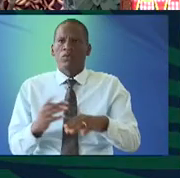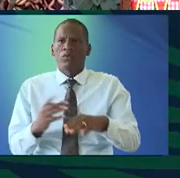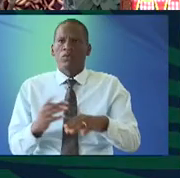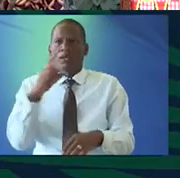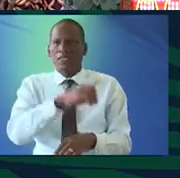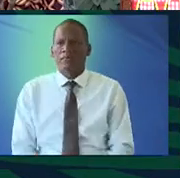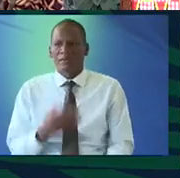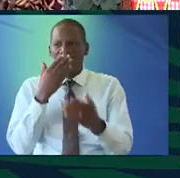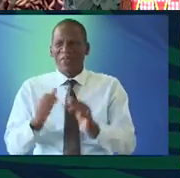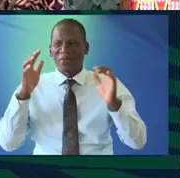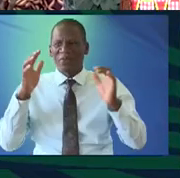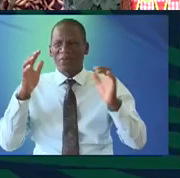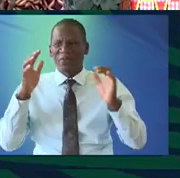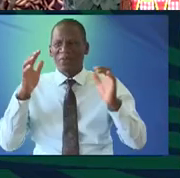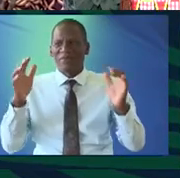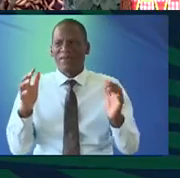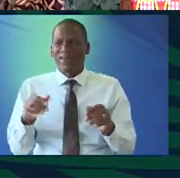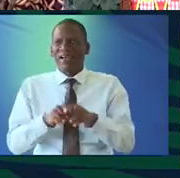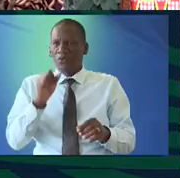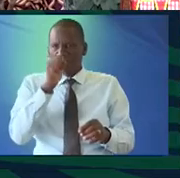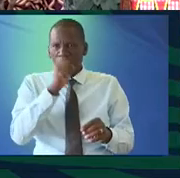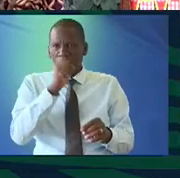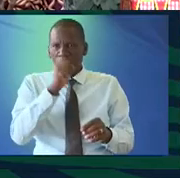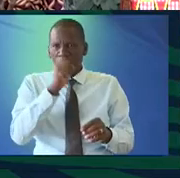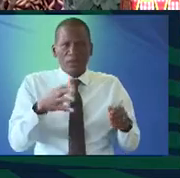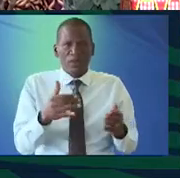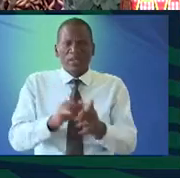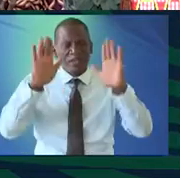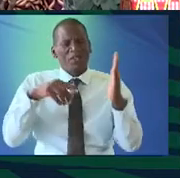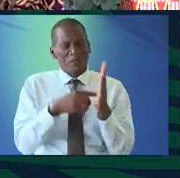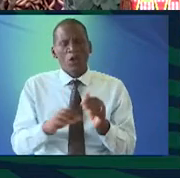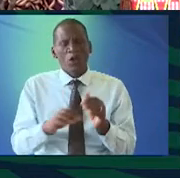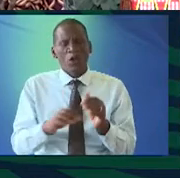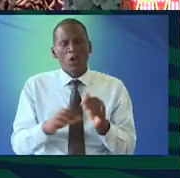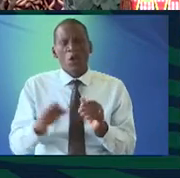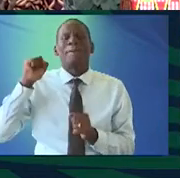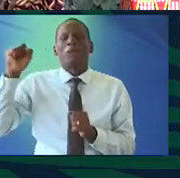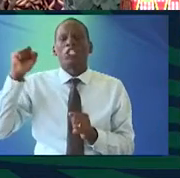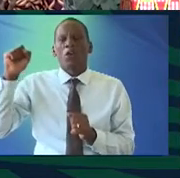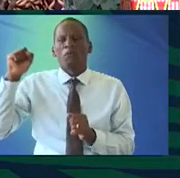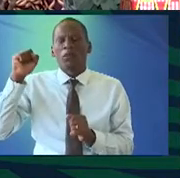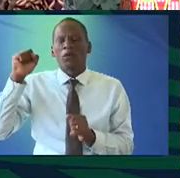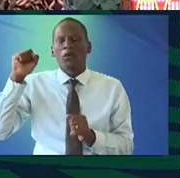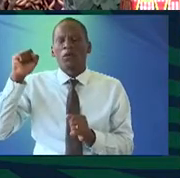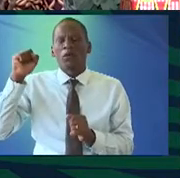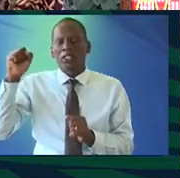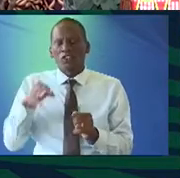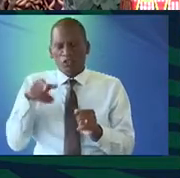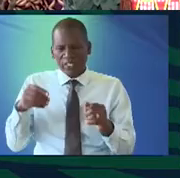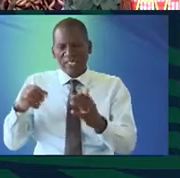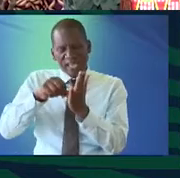good day thank you very much as the mic moves that's a really heavy point the political the politicization